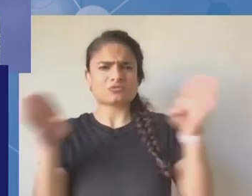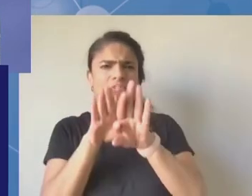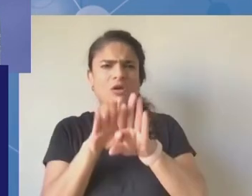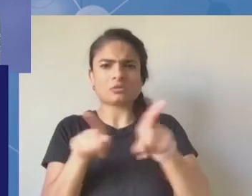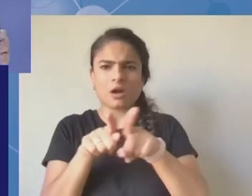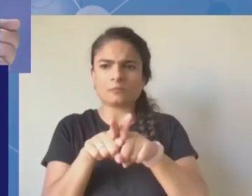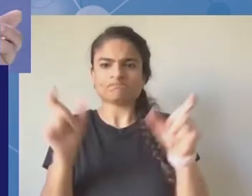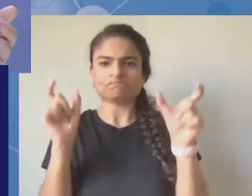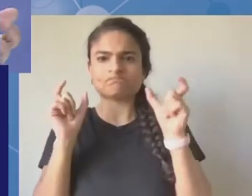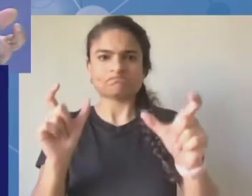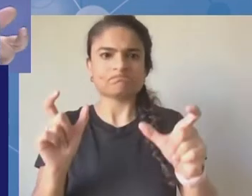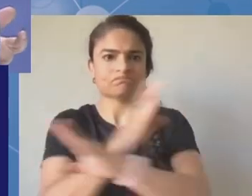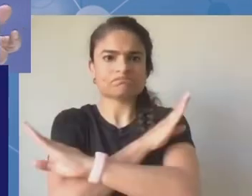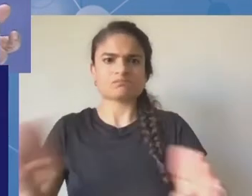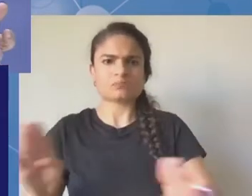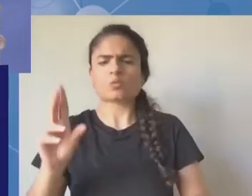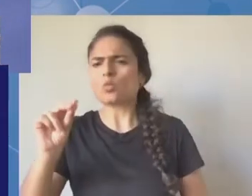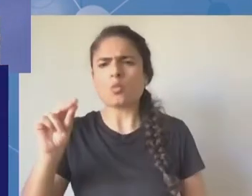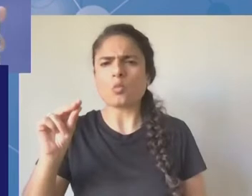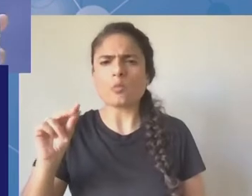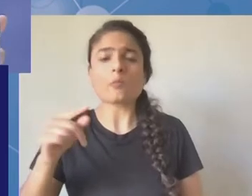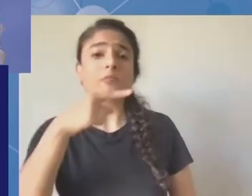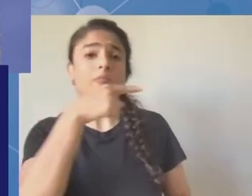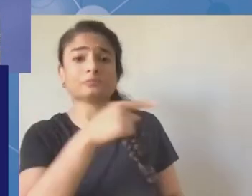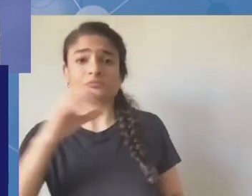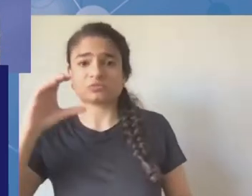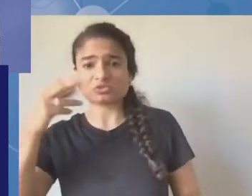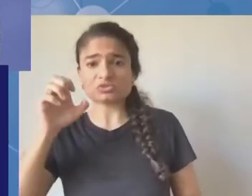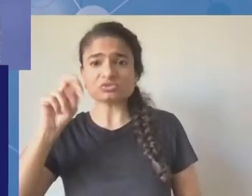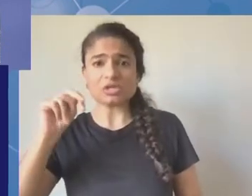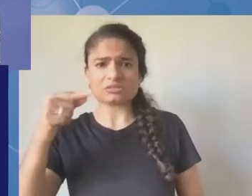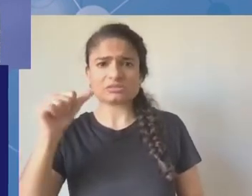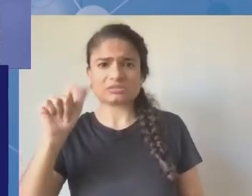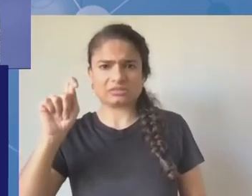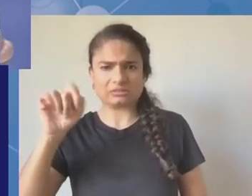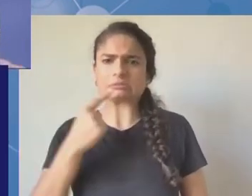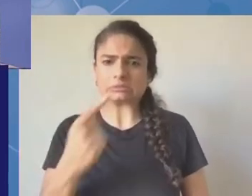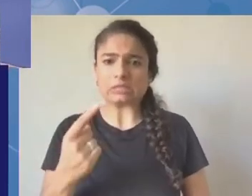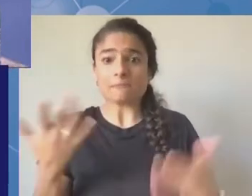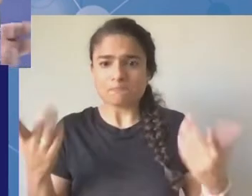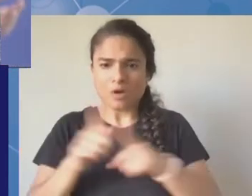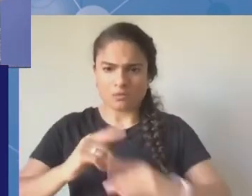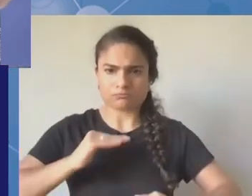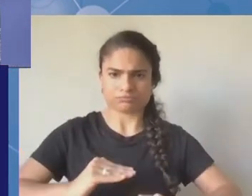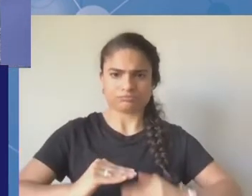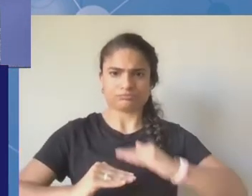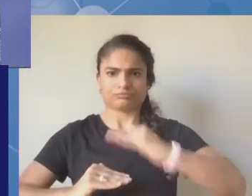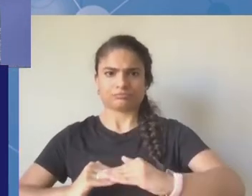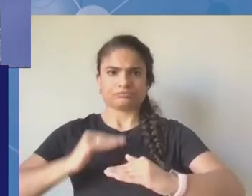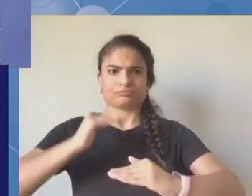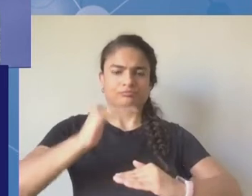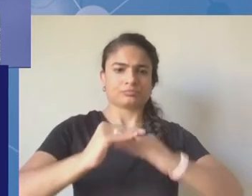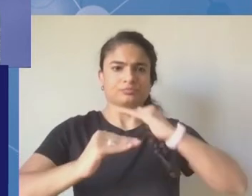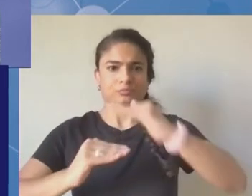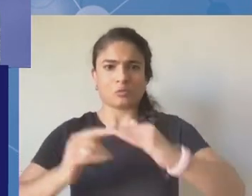It just needs more emphasis. And I think, let's use the bottom-up process for next year to make. And you have the MAG. You have the